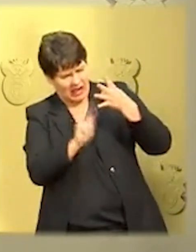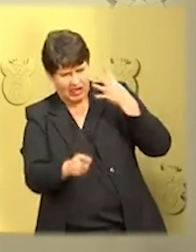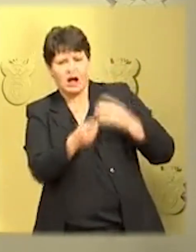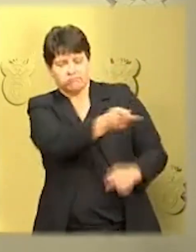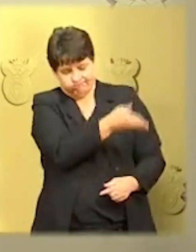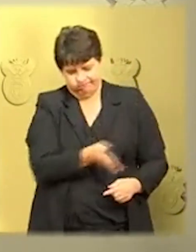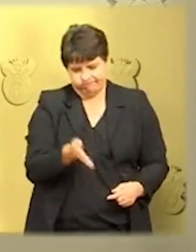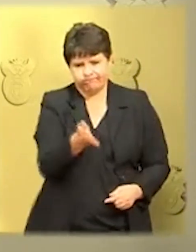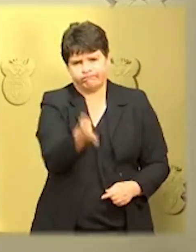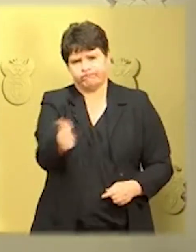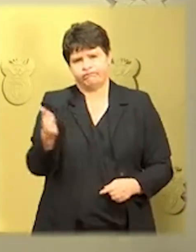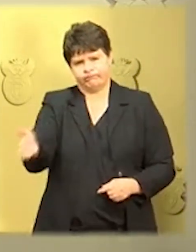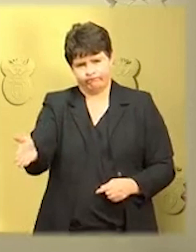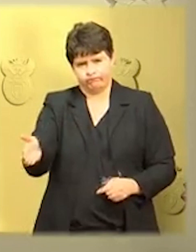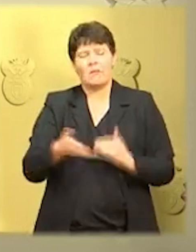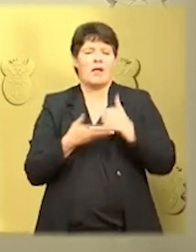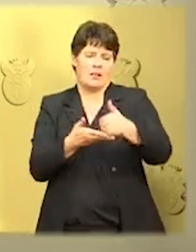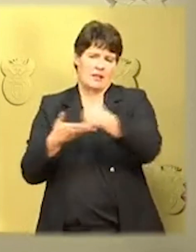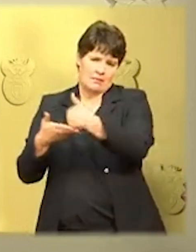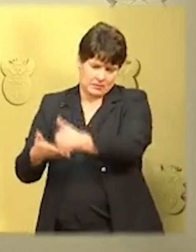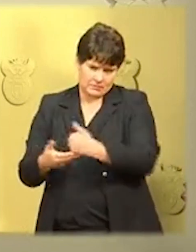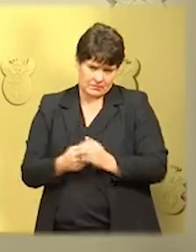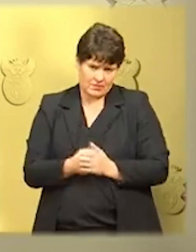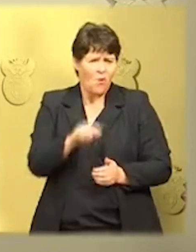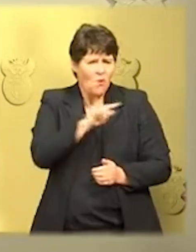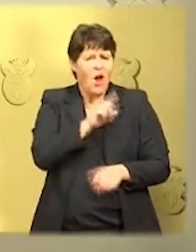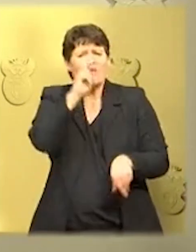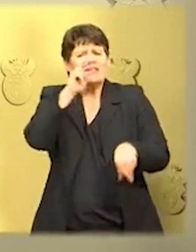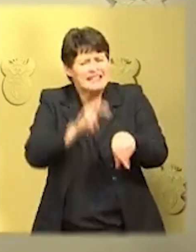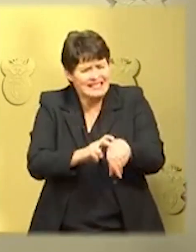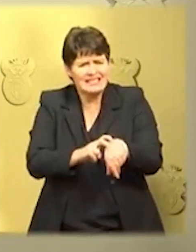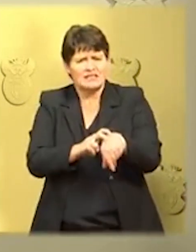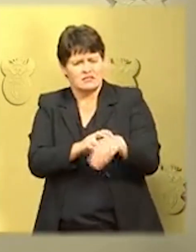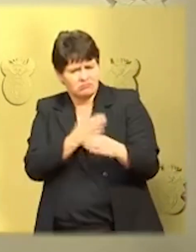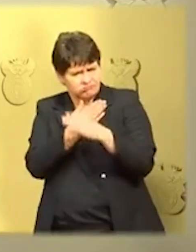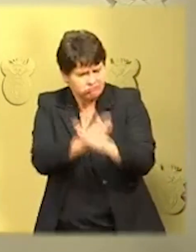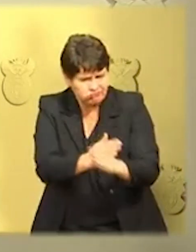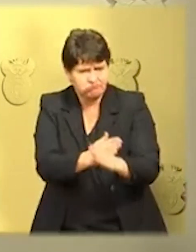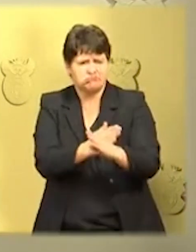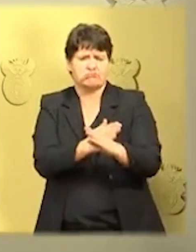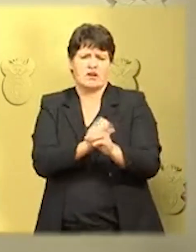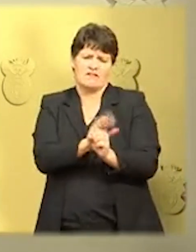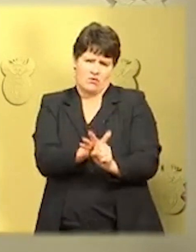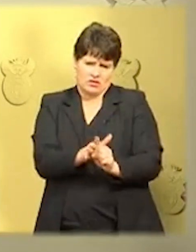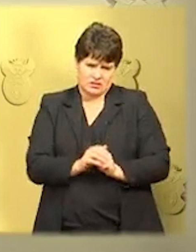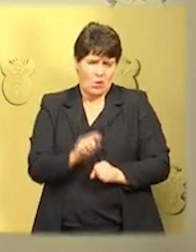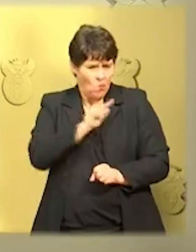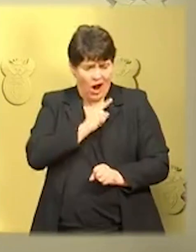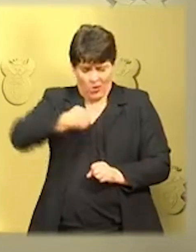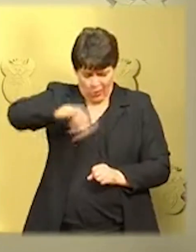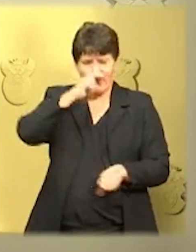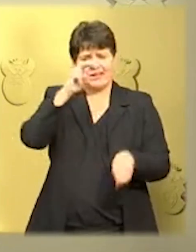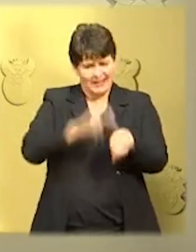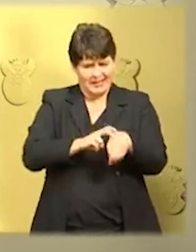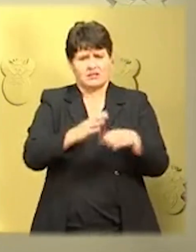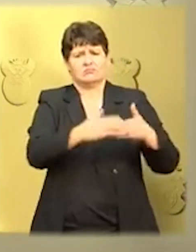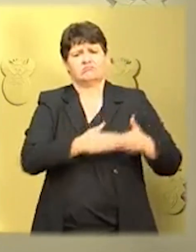is a crucial moment in our struggle against the virus. It is a time for caution. It is